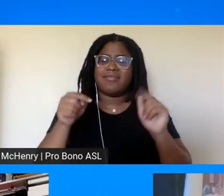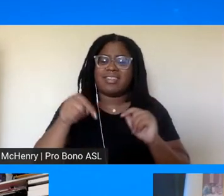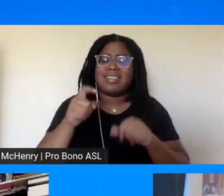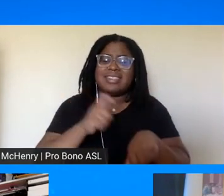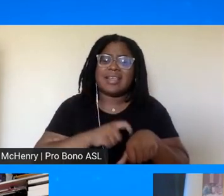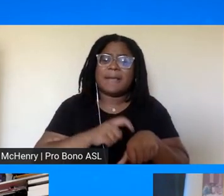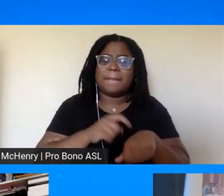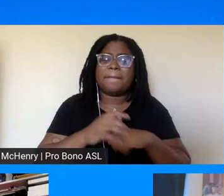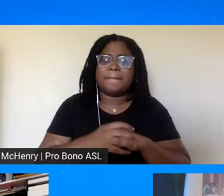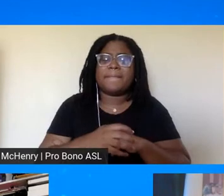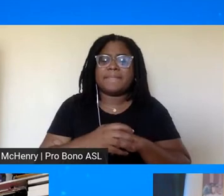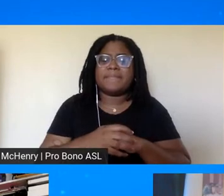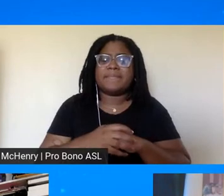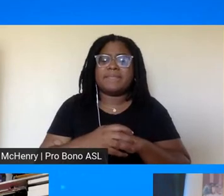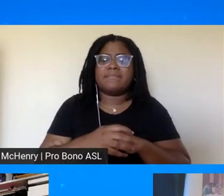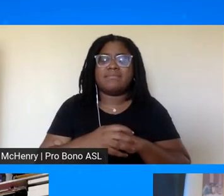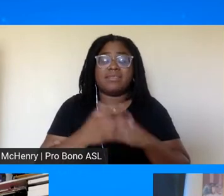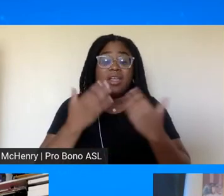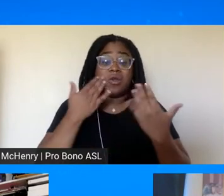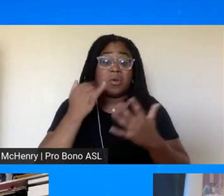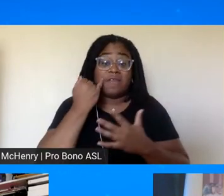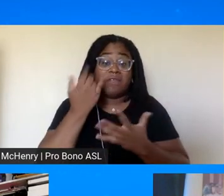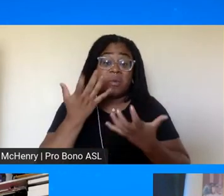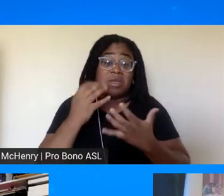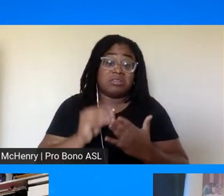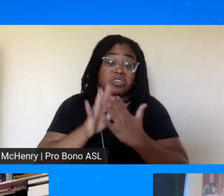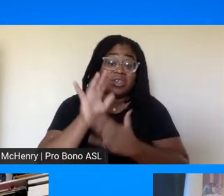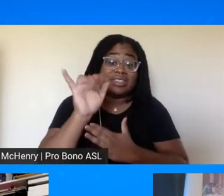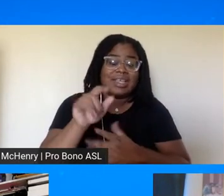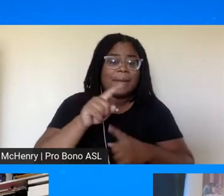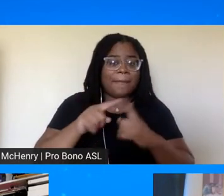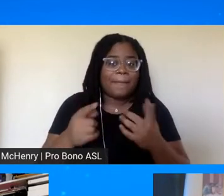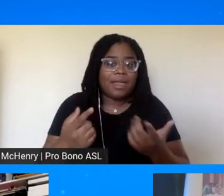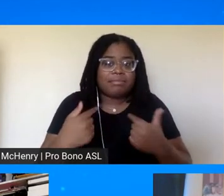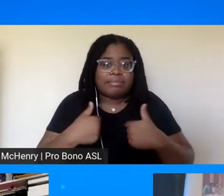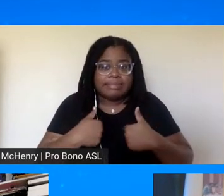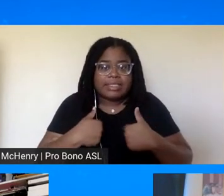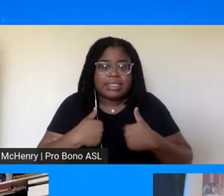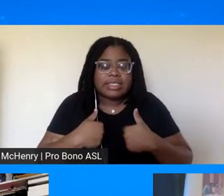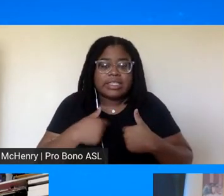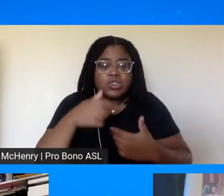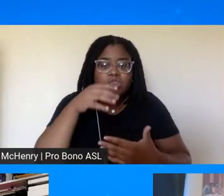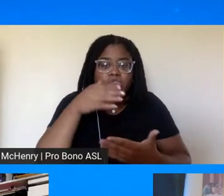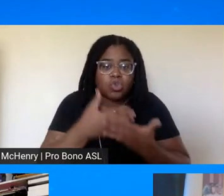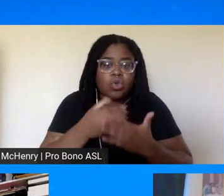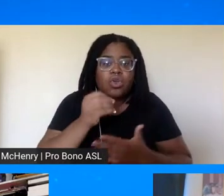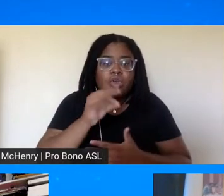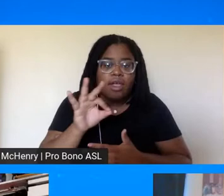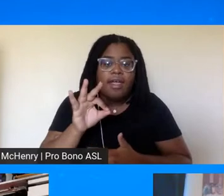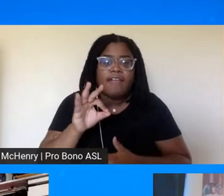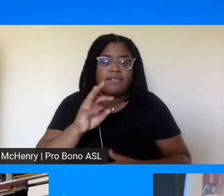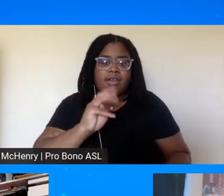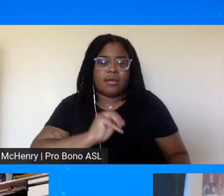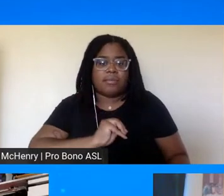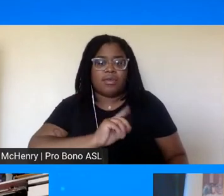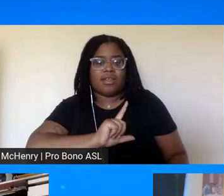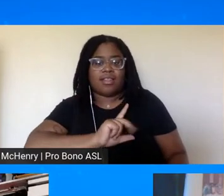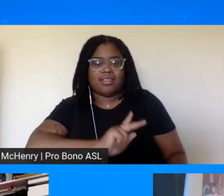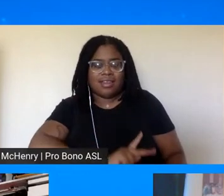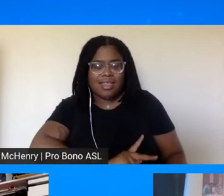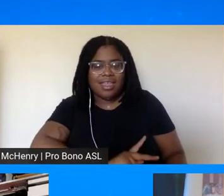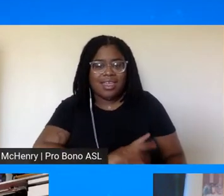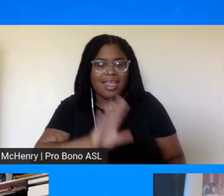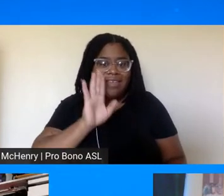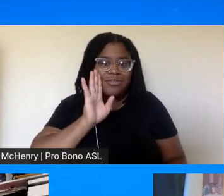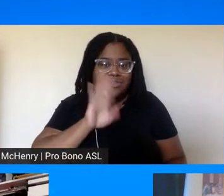and and i know that's the elephant in the room but i have to say something as dr king's daughter and the one who knows how important it